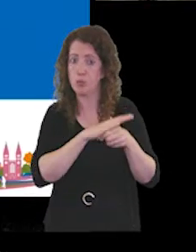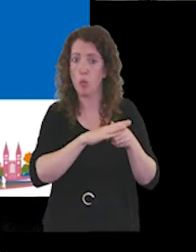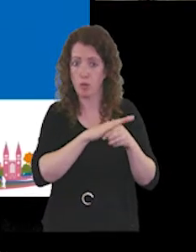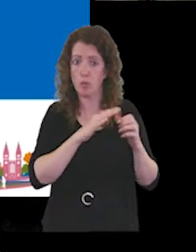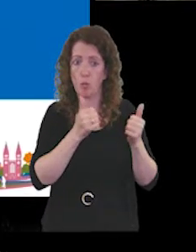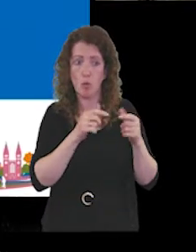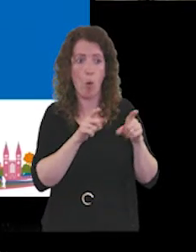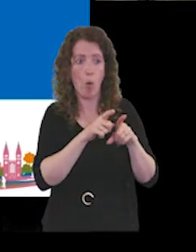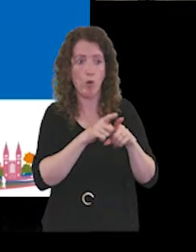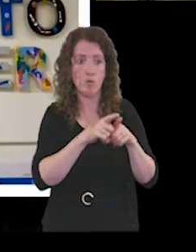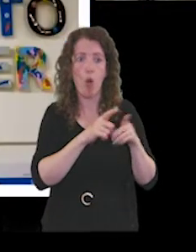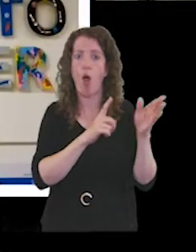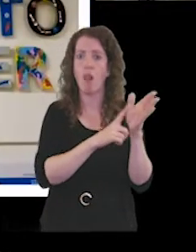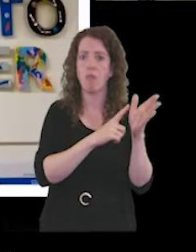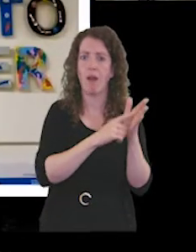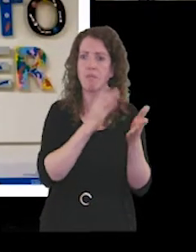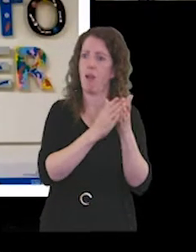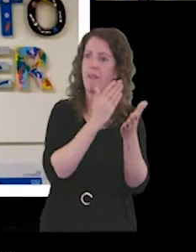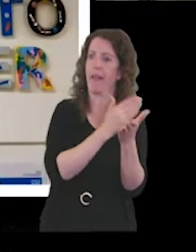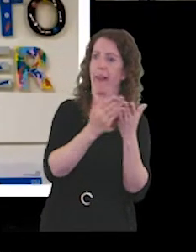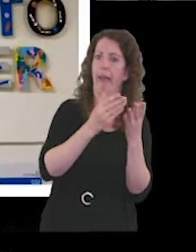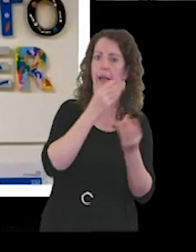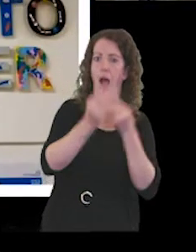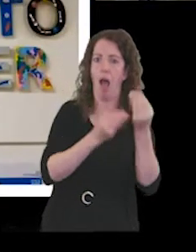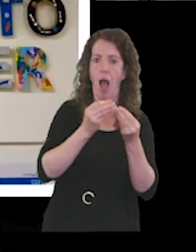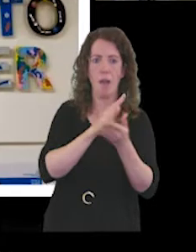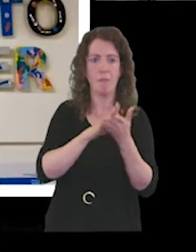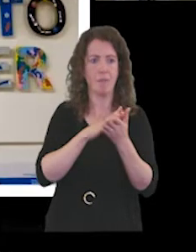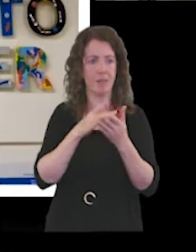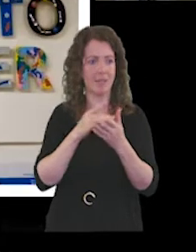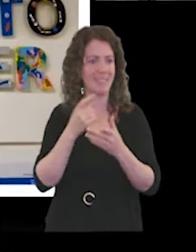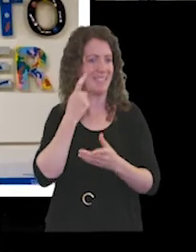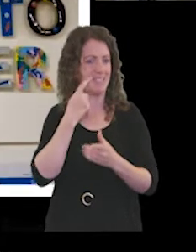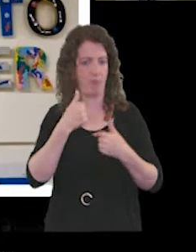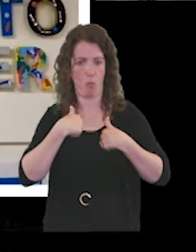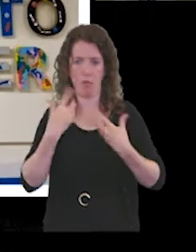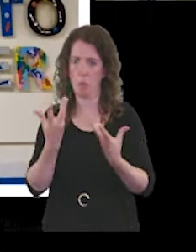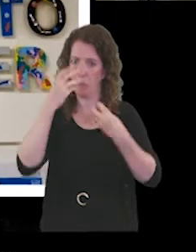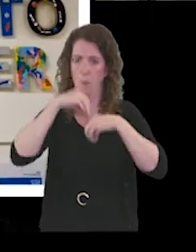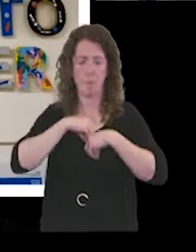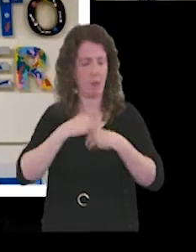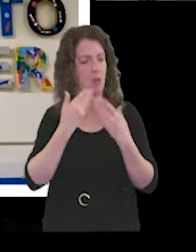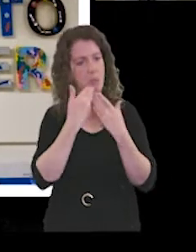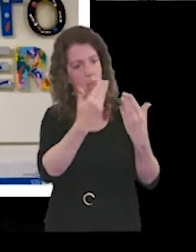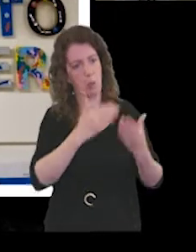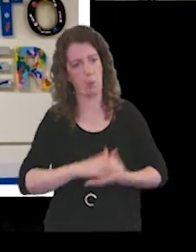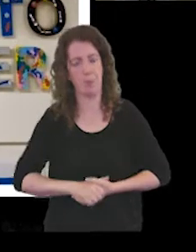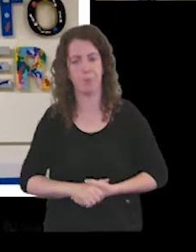that you bring to the figures and makes it easy for me to understand. So thank you.